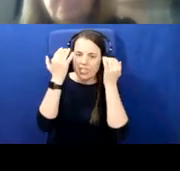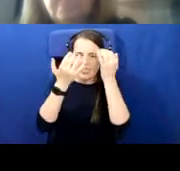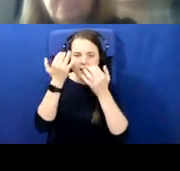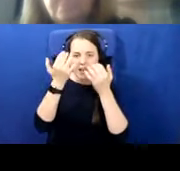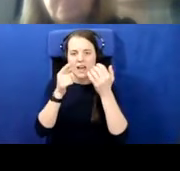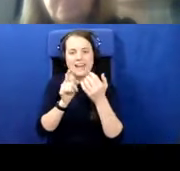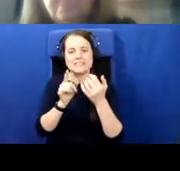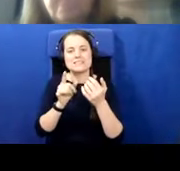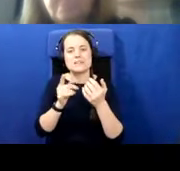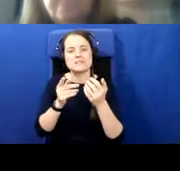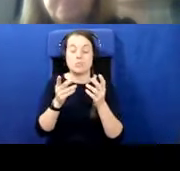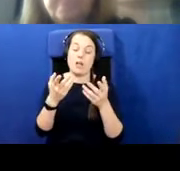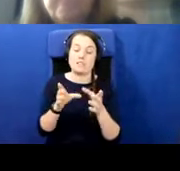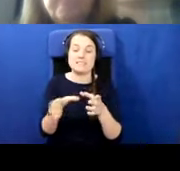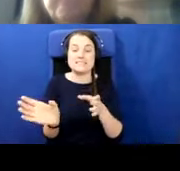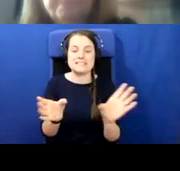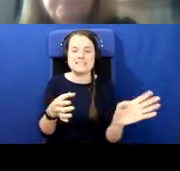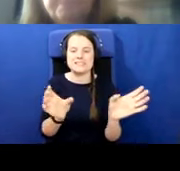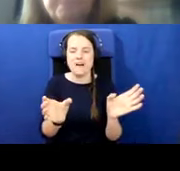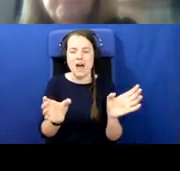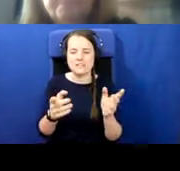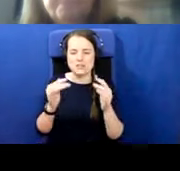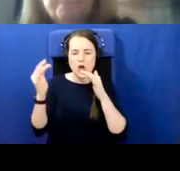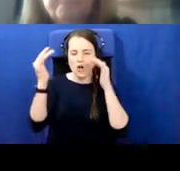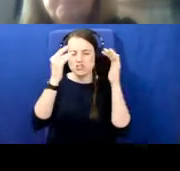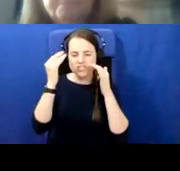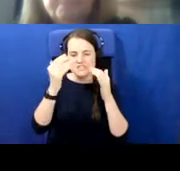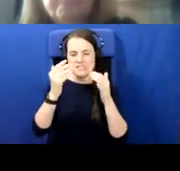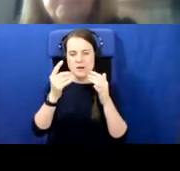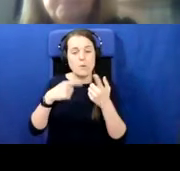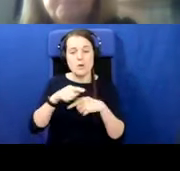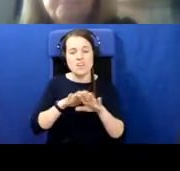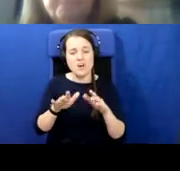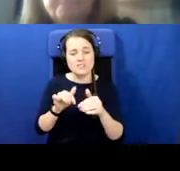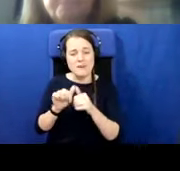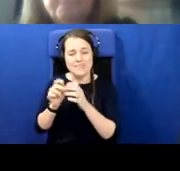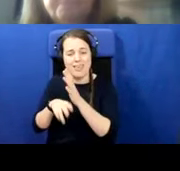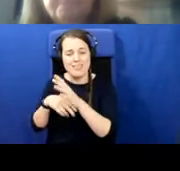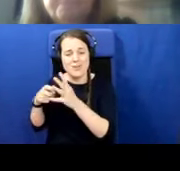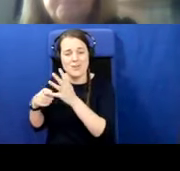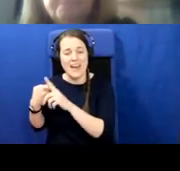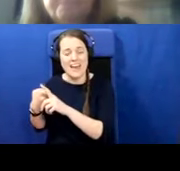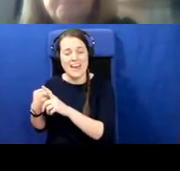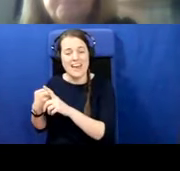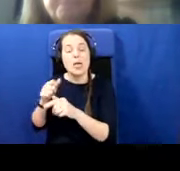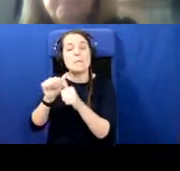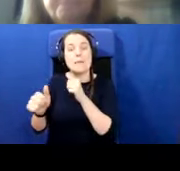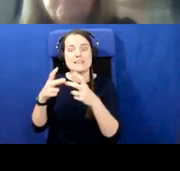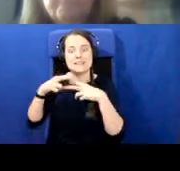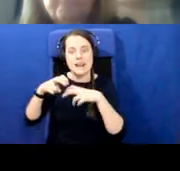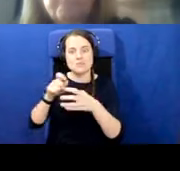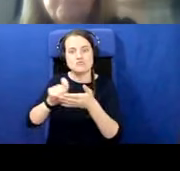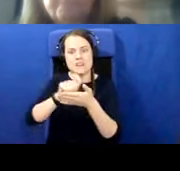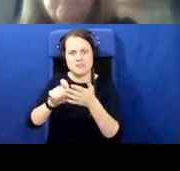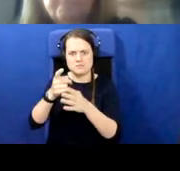divided consciousness. We're not anywhere near being capable. And the best analysis was written many, many years ago by Professor Todd. And I